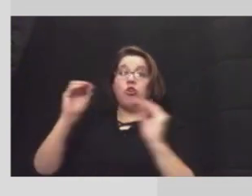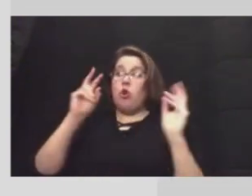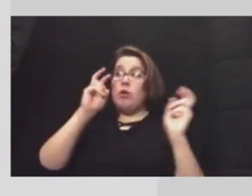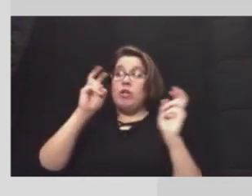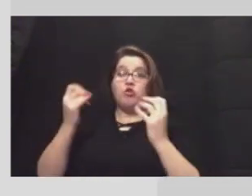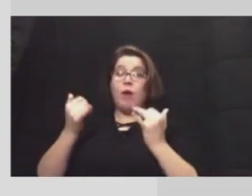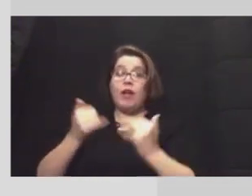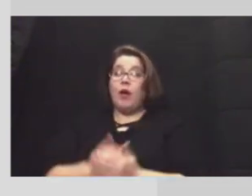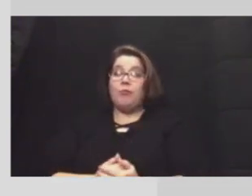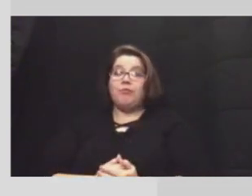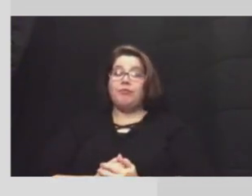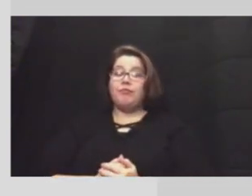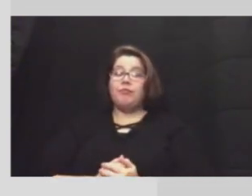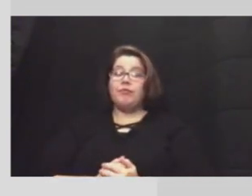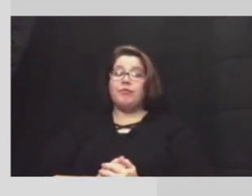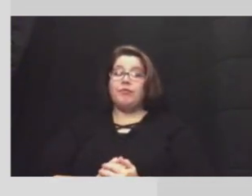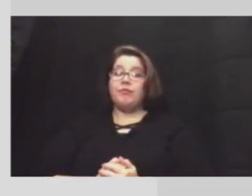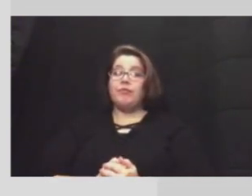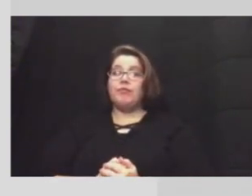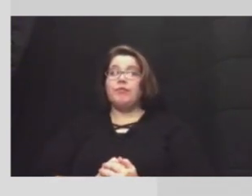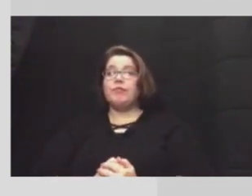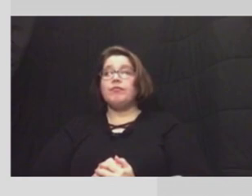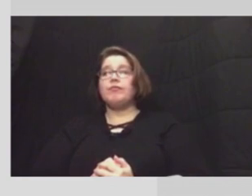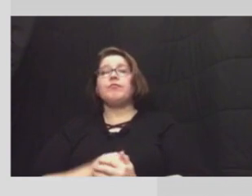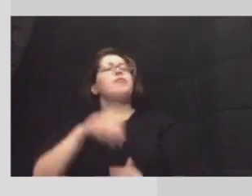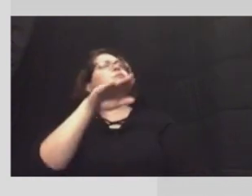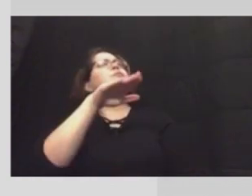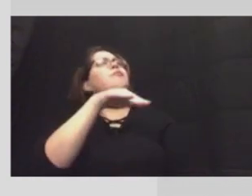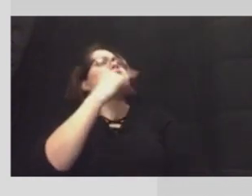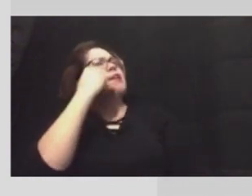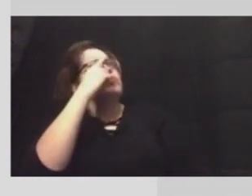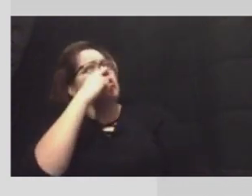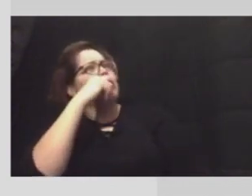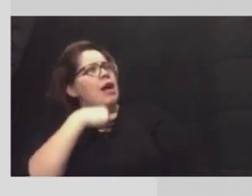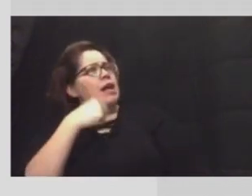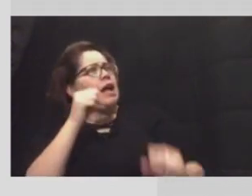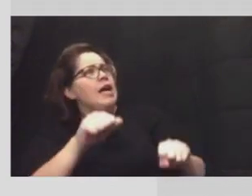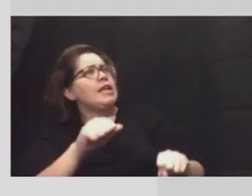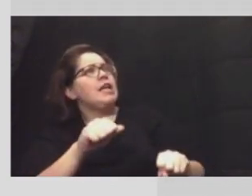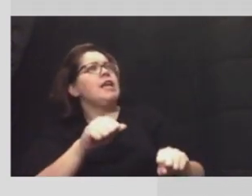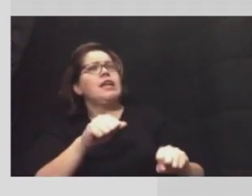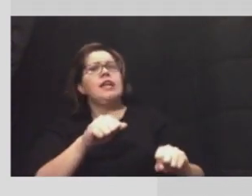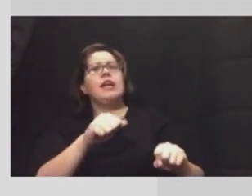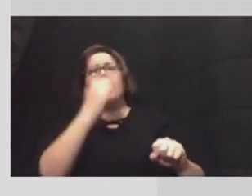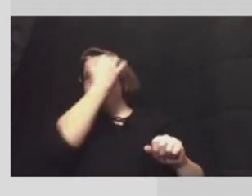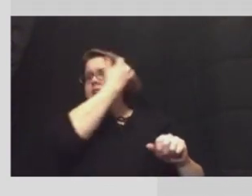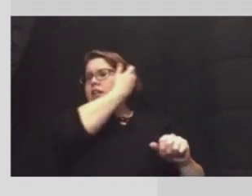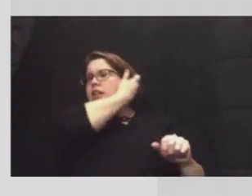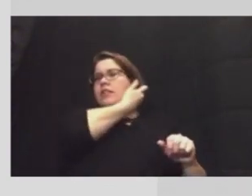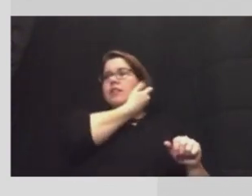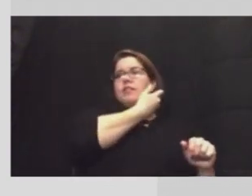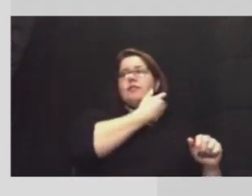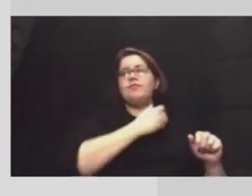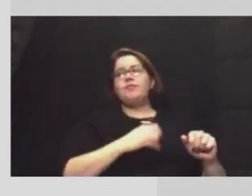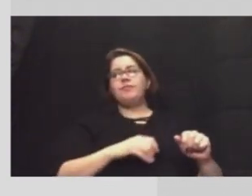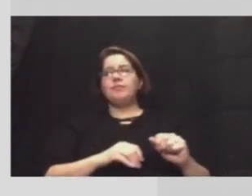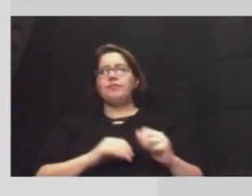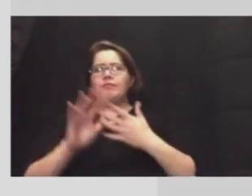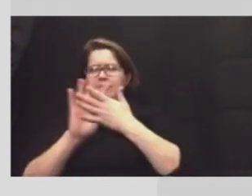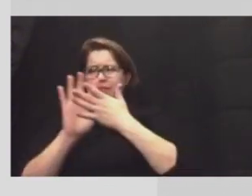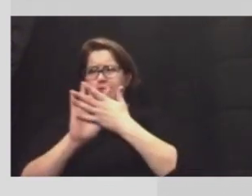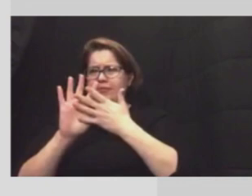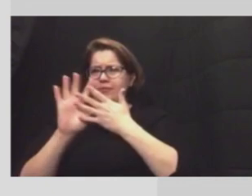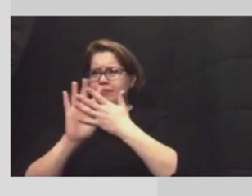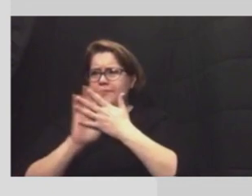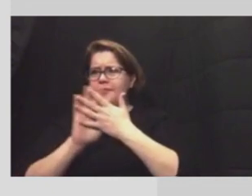point though and bruce if i may uh if i may bruce you know we have